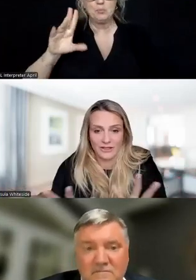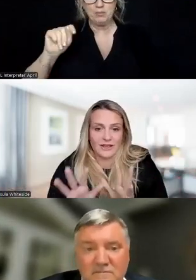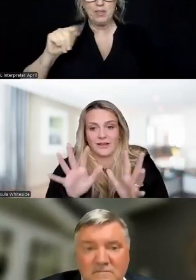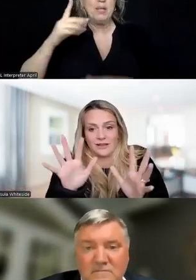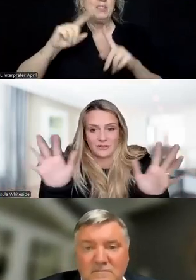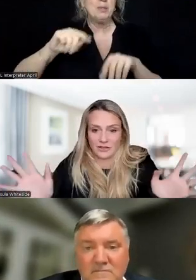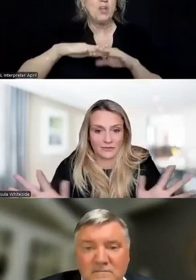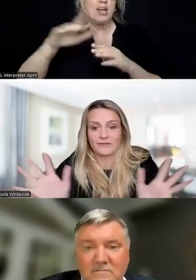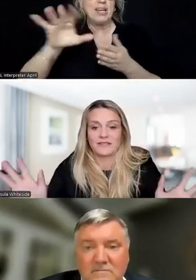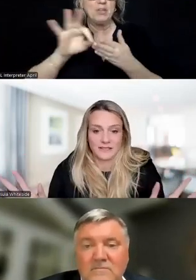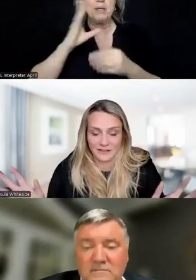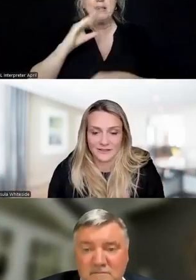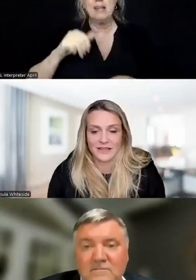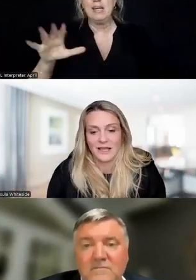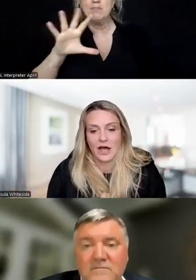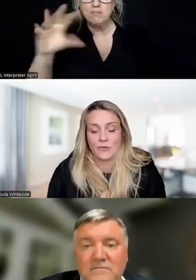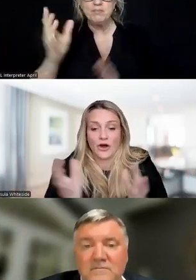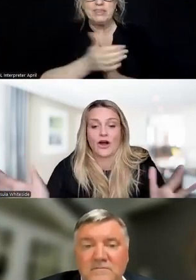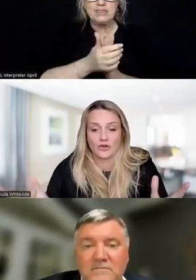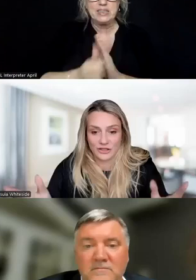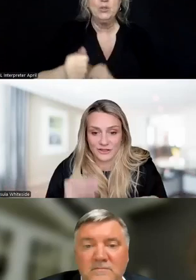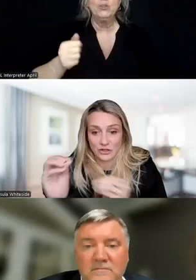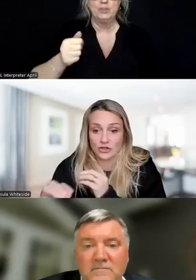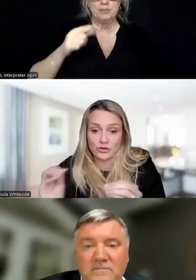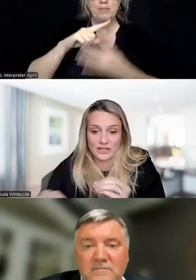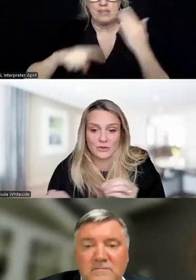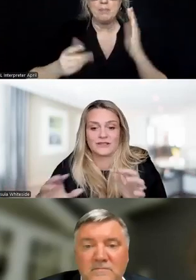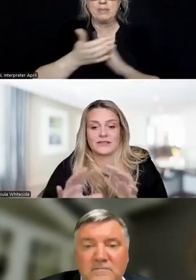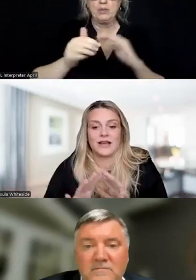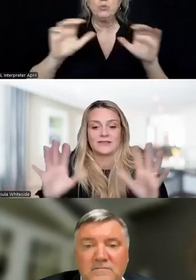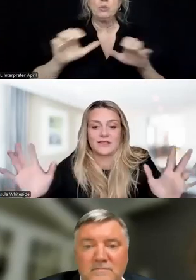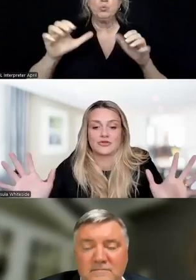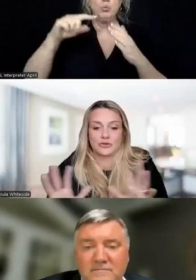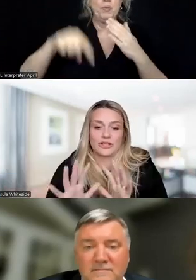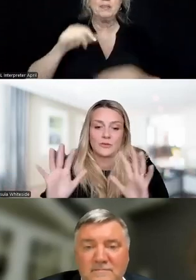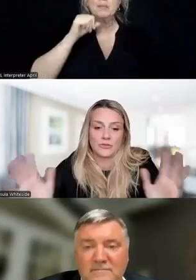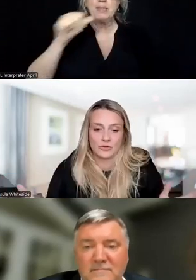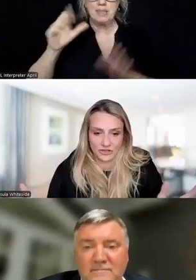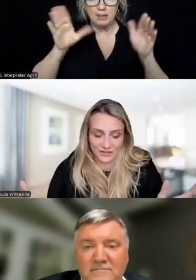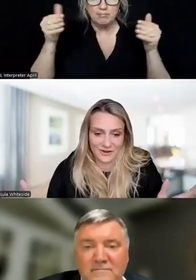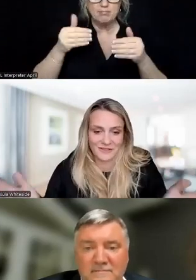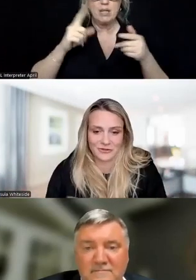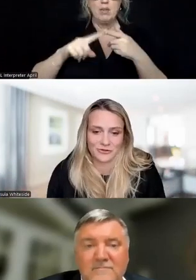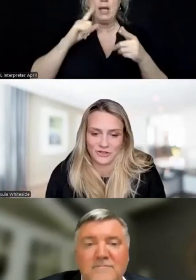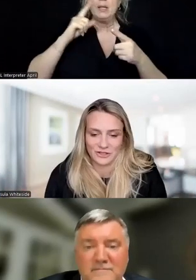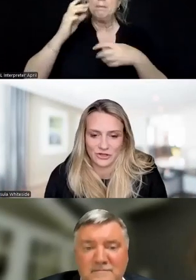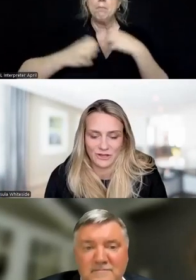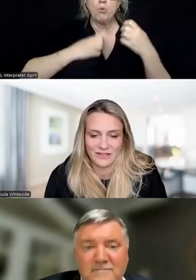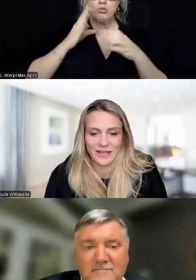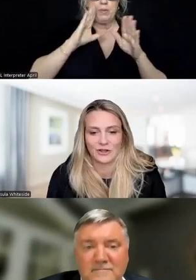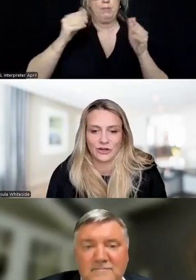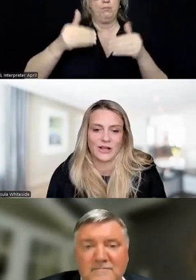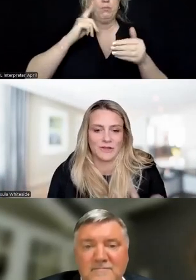you count it, essentially like 50 skills. There are skills that do this, but it's not central. Really, emotions are central to